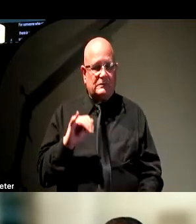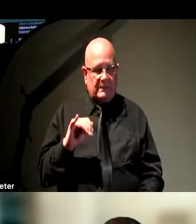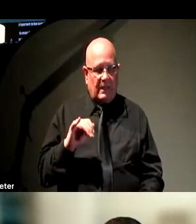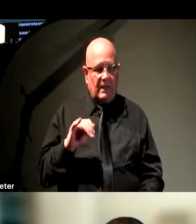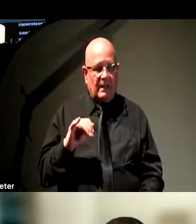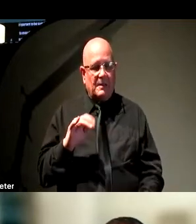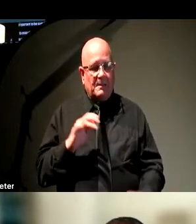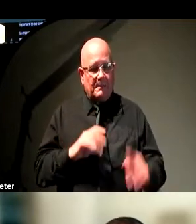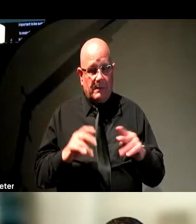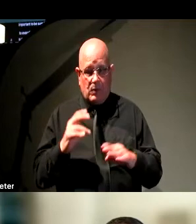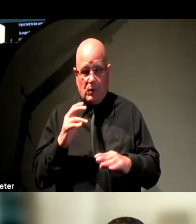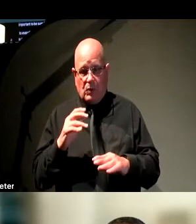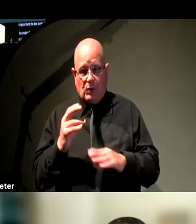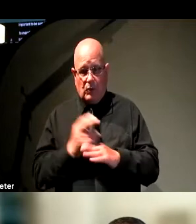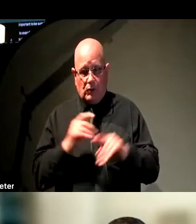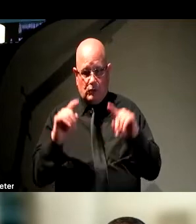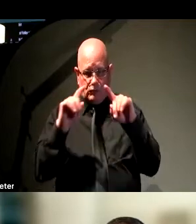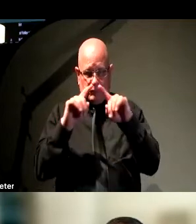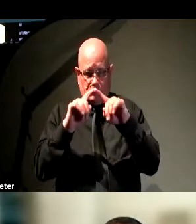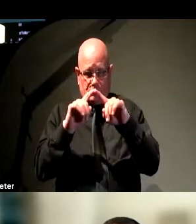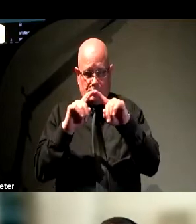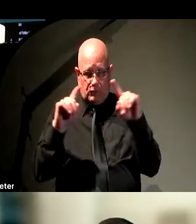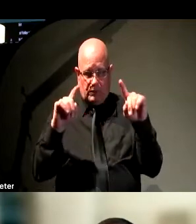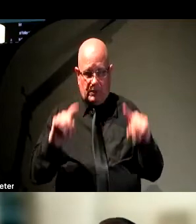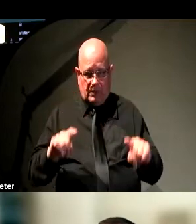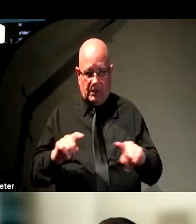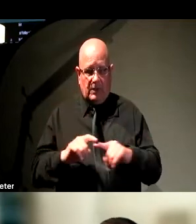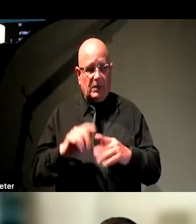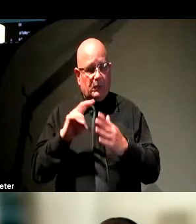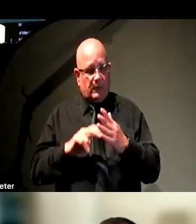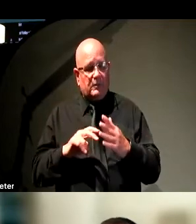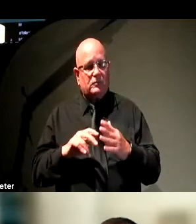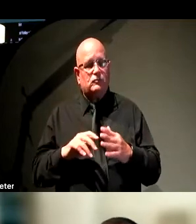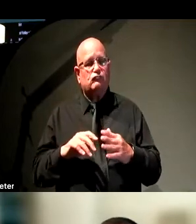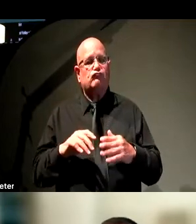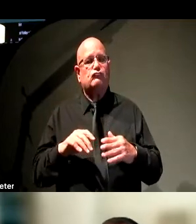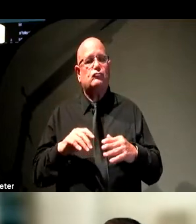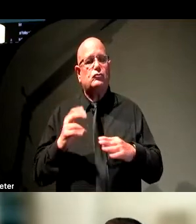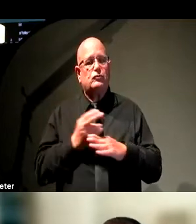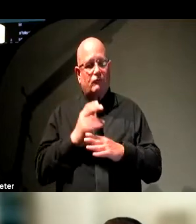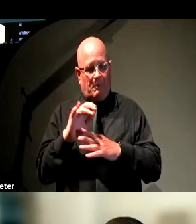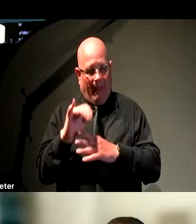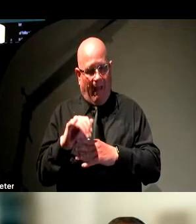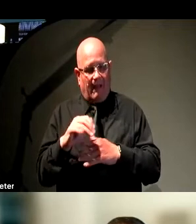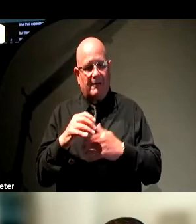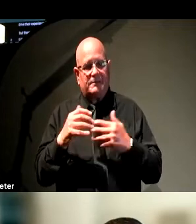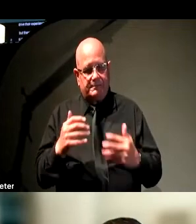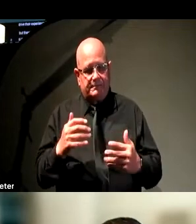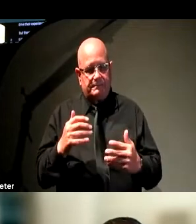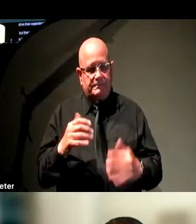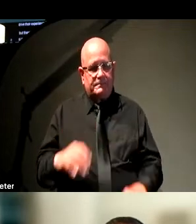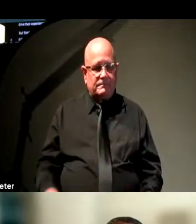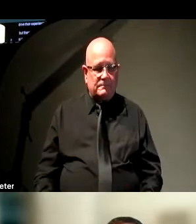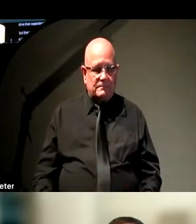drive their experience from the keyboard. But there's a lot of behind the screen kind of stuff. For those of you who are kind